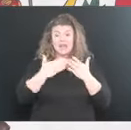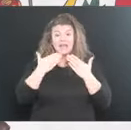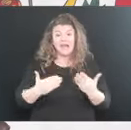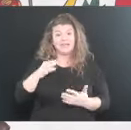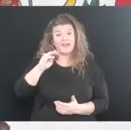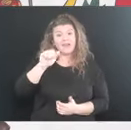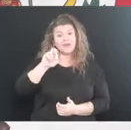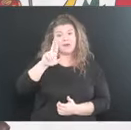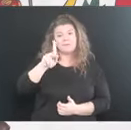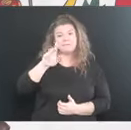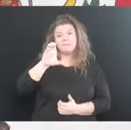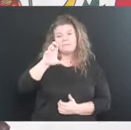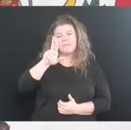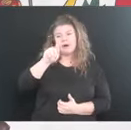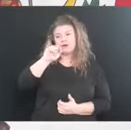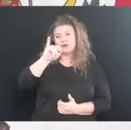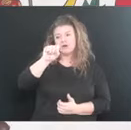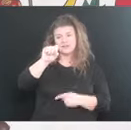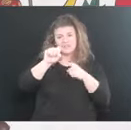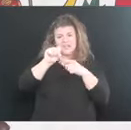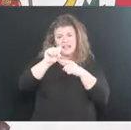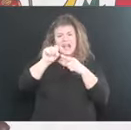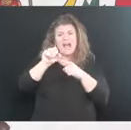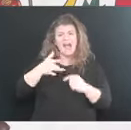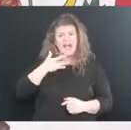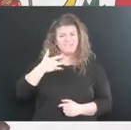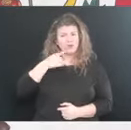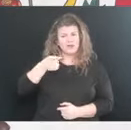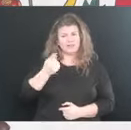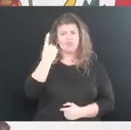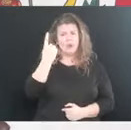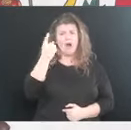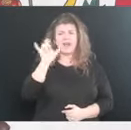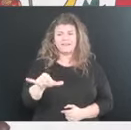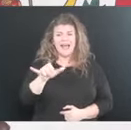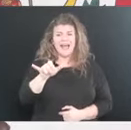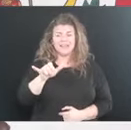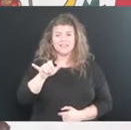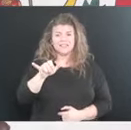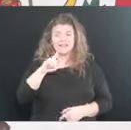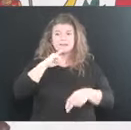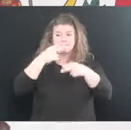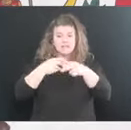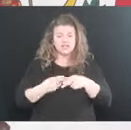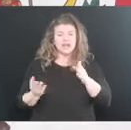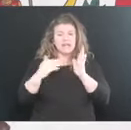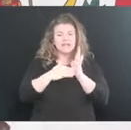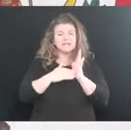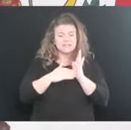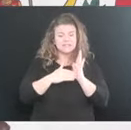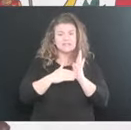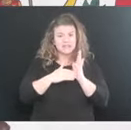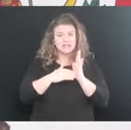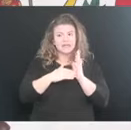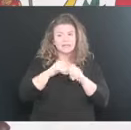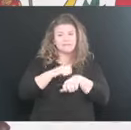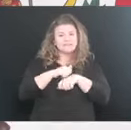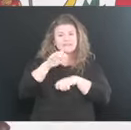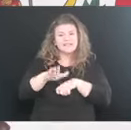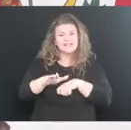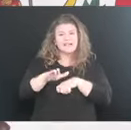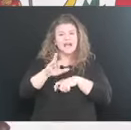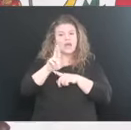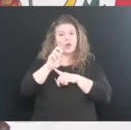Curtis. I think Mark is the one that, you know, just, uh, you know, mentioned again, you know, about, about sending out a